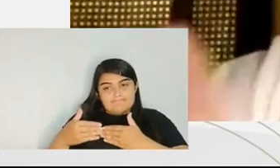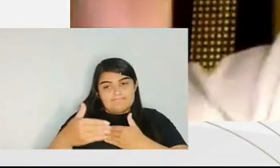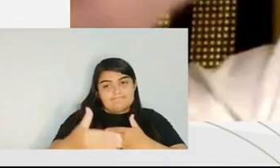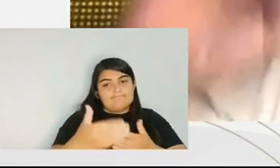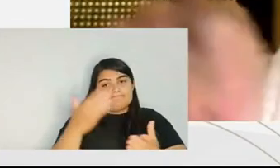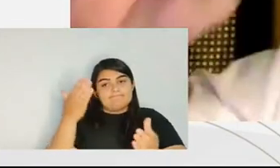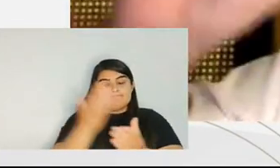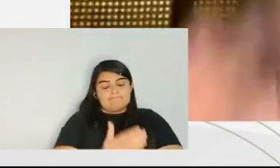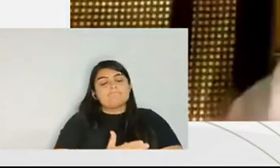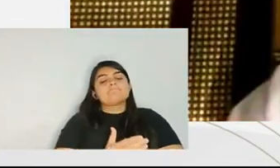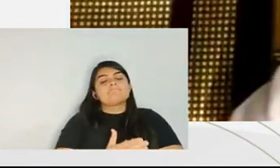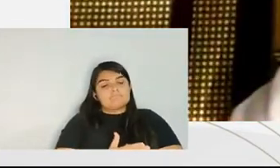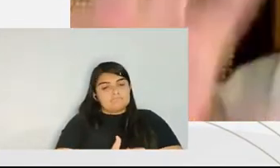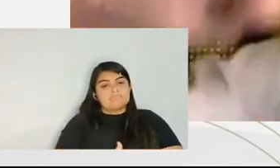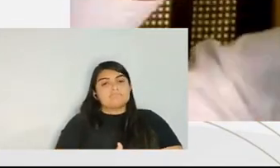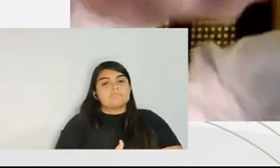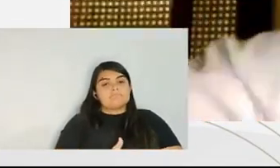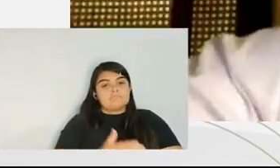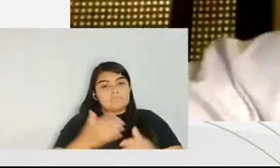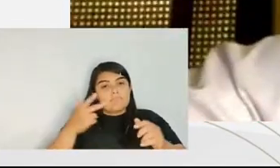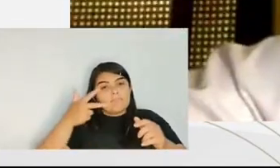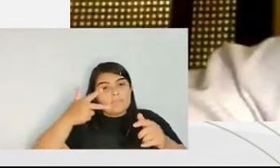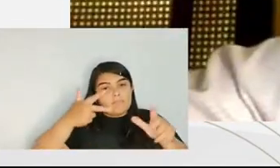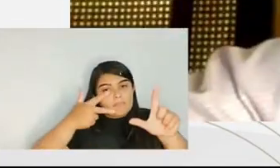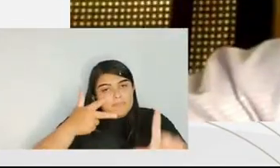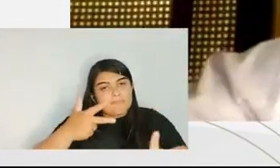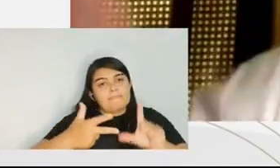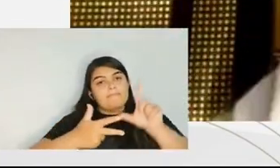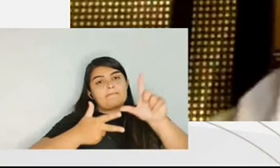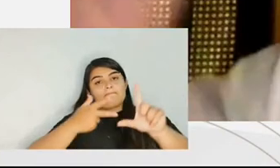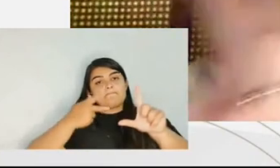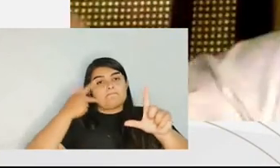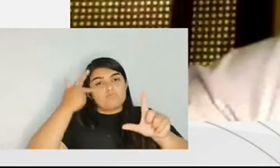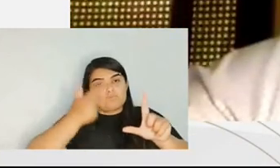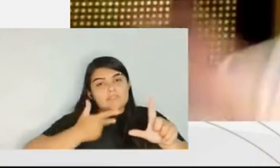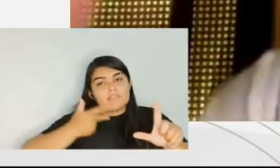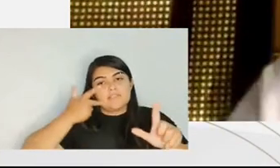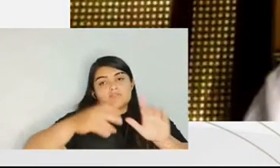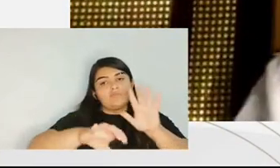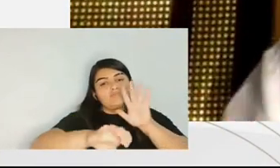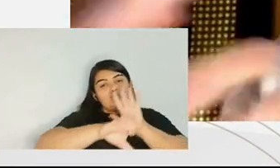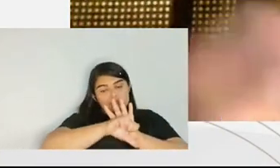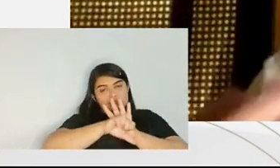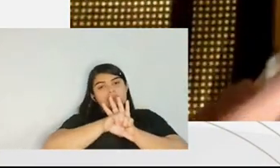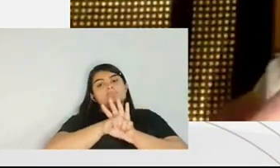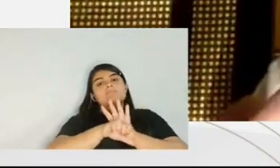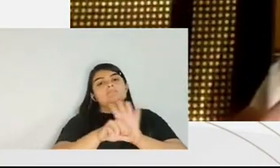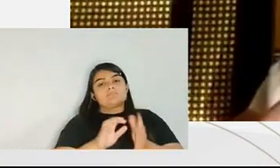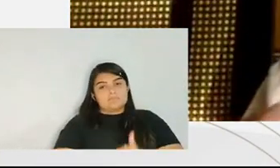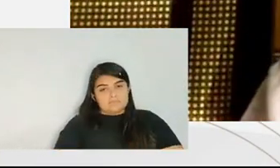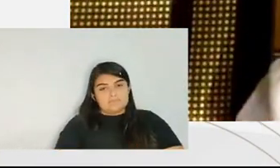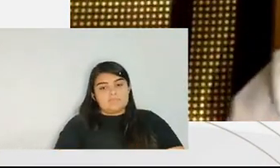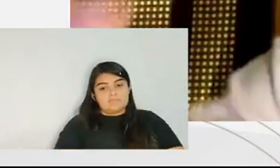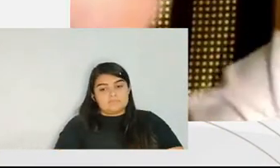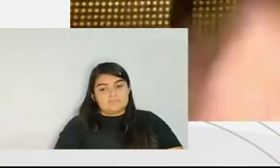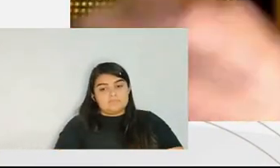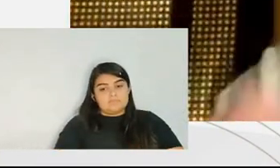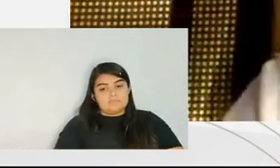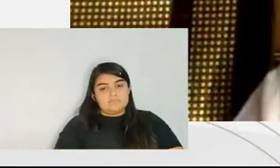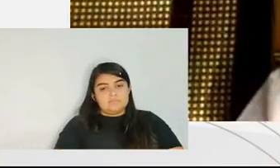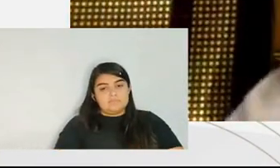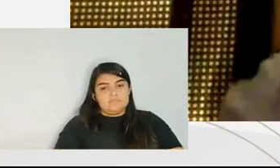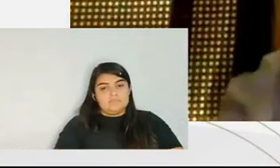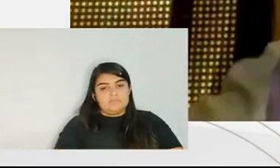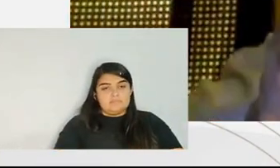processual agreements with the decisions made by the judge in a criminal policy